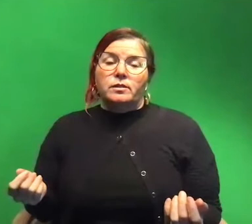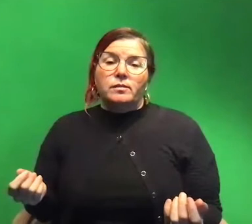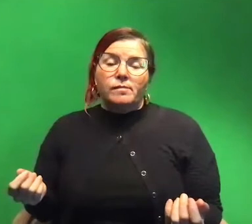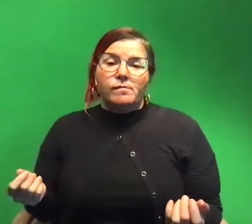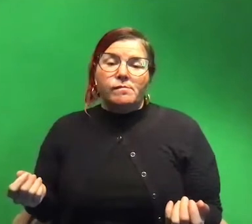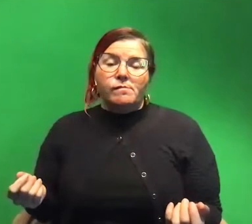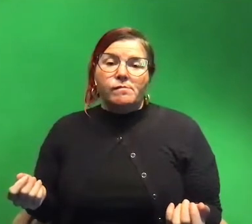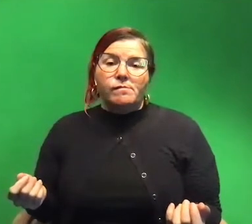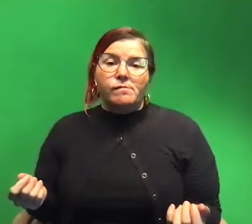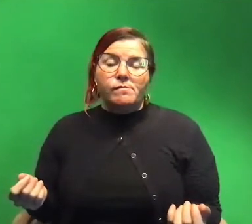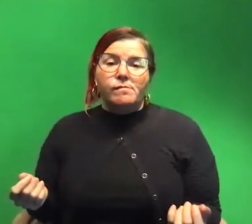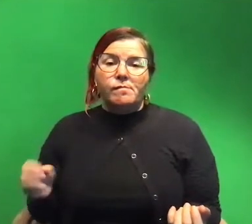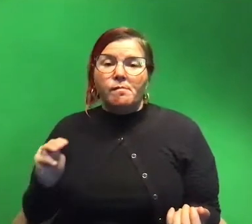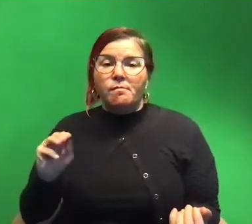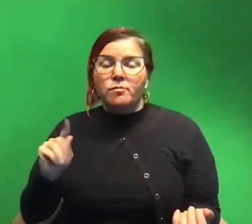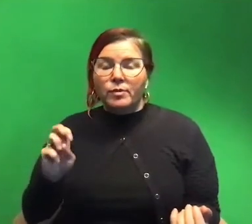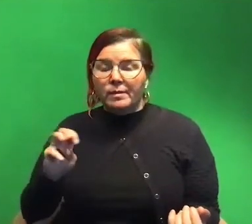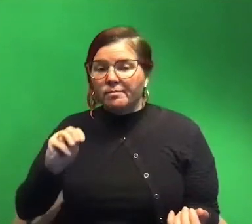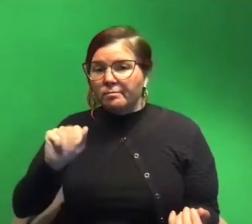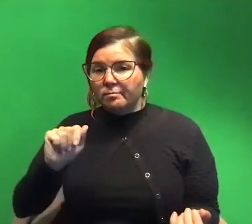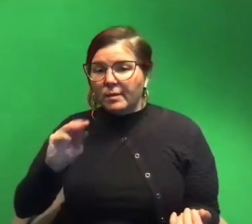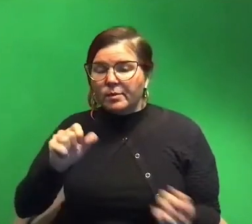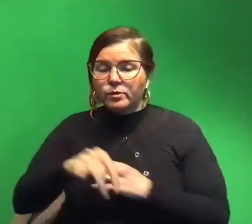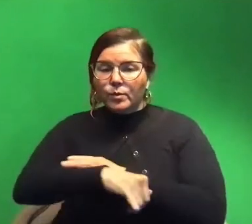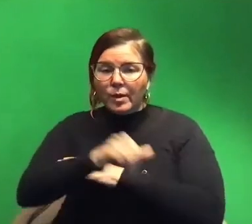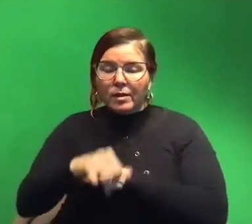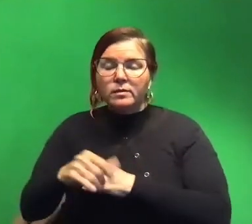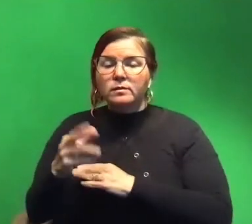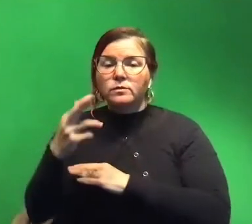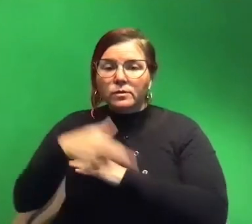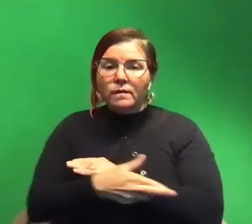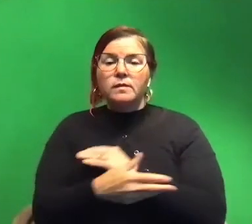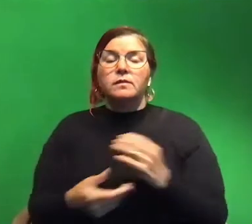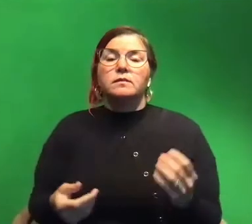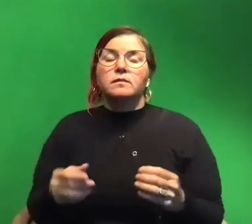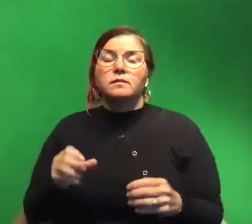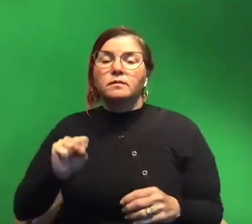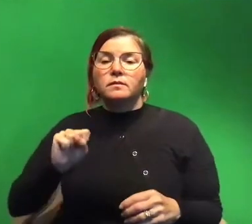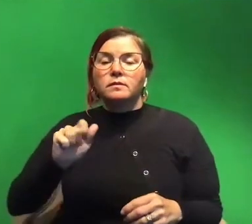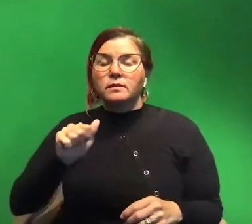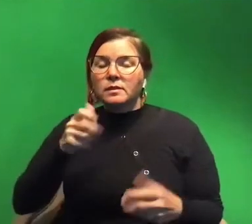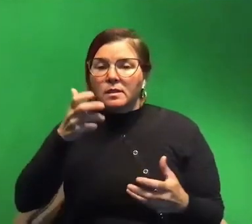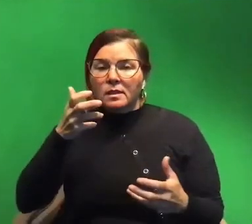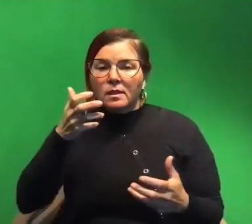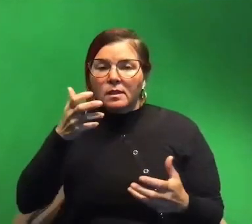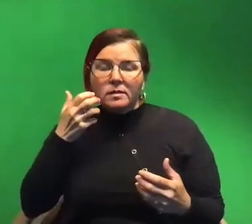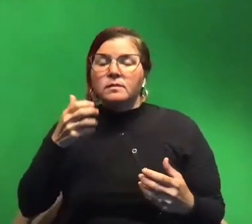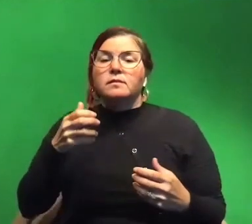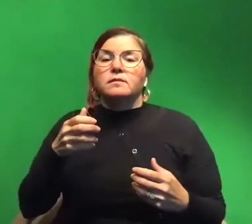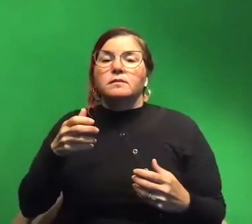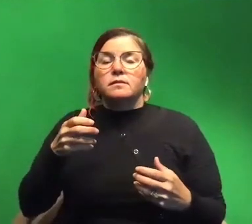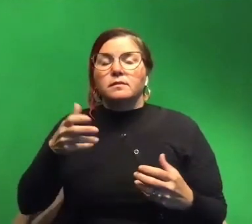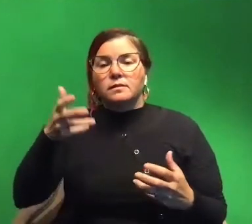our marine mammals eat squid whales and dolphins are sea lions and seals um marine